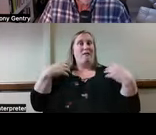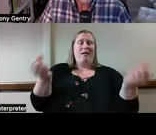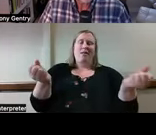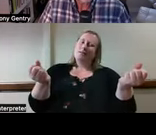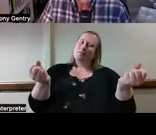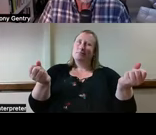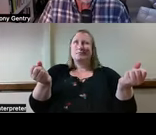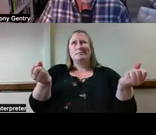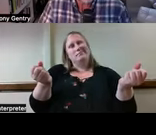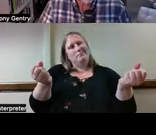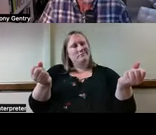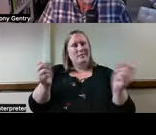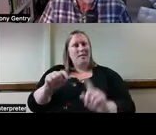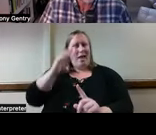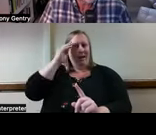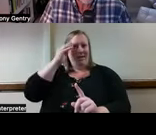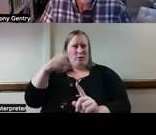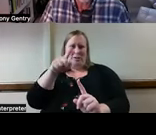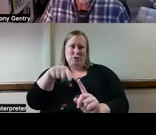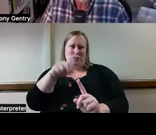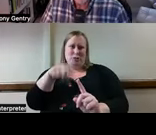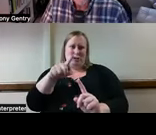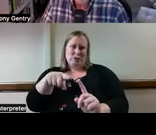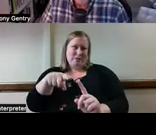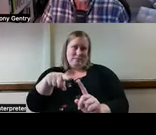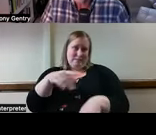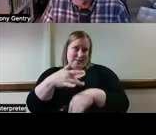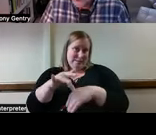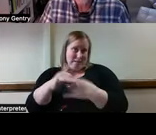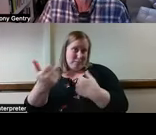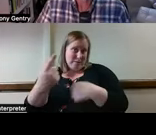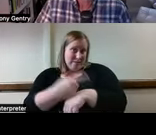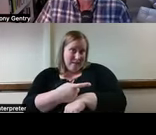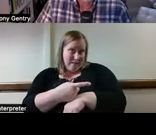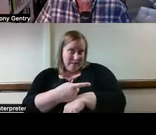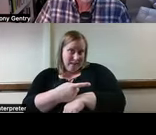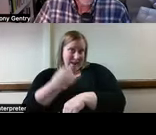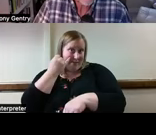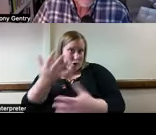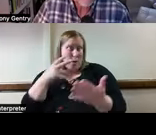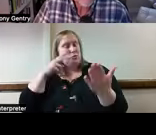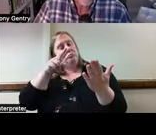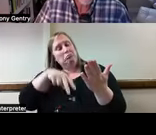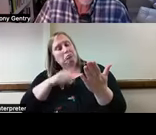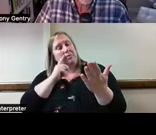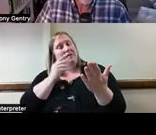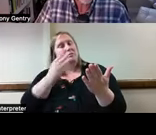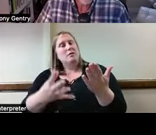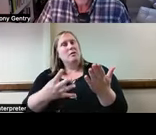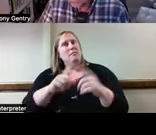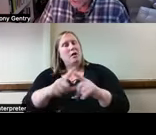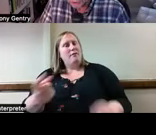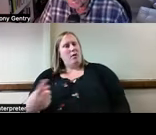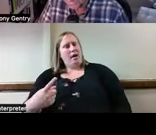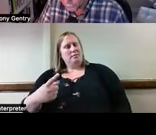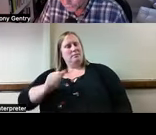All of this information on this particular slide is available to you today if you want it. And the question we have to ask ourselves is, do